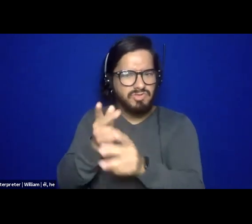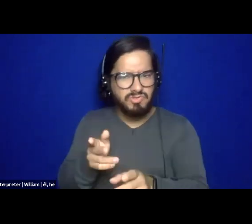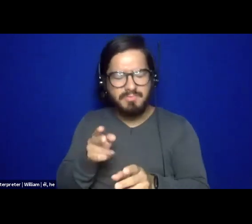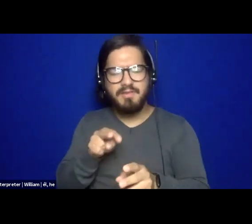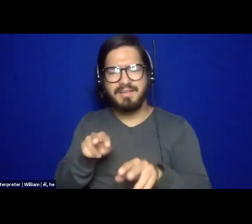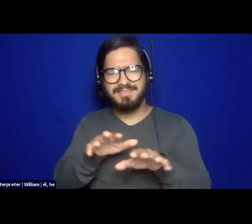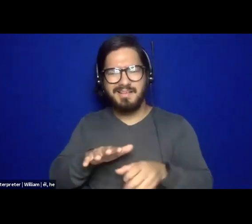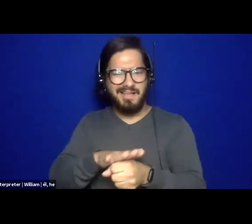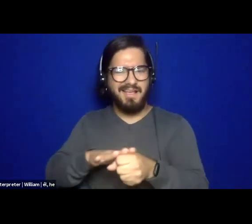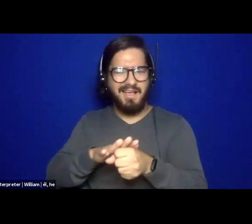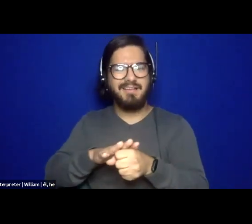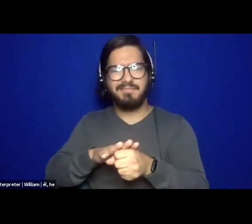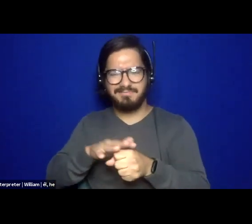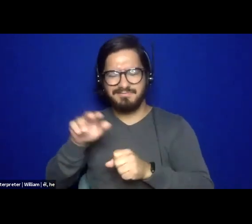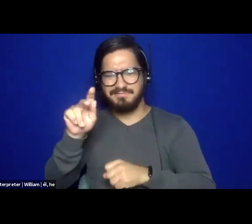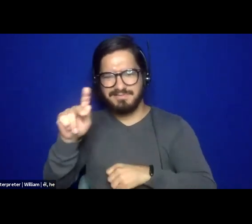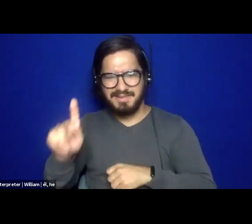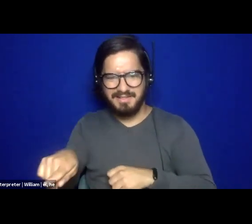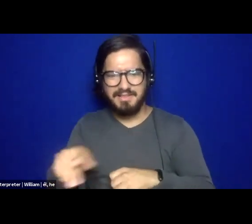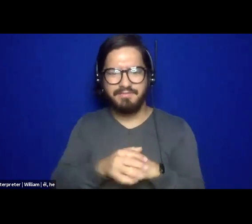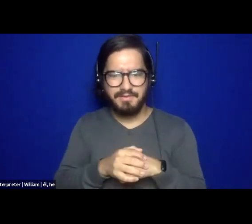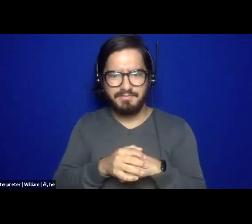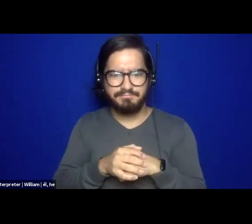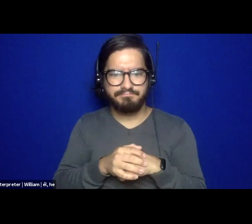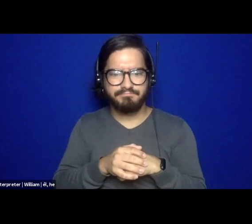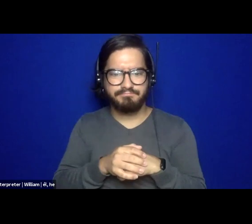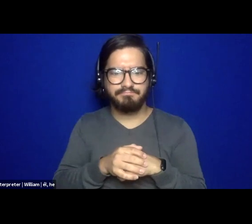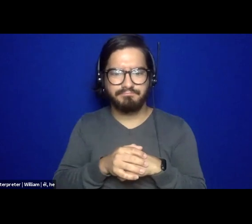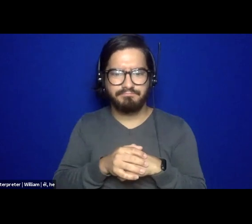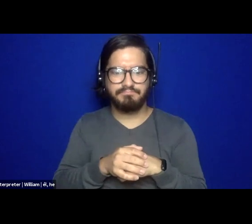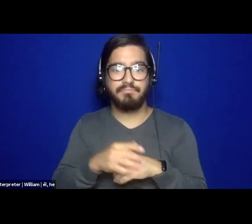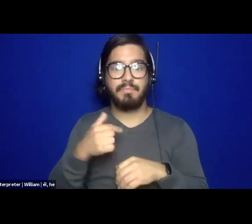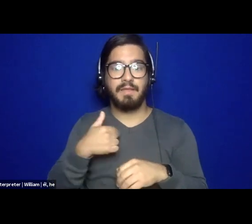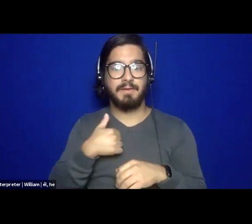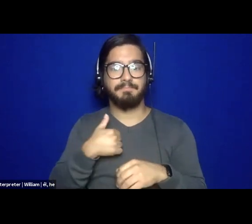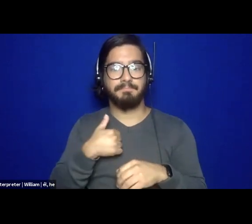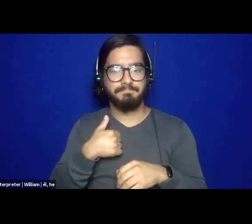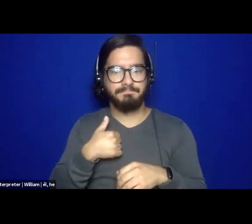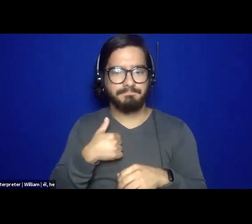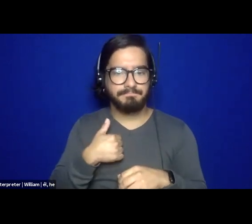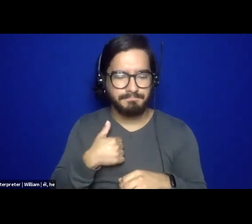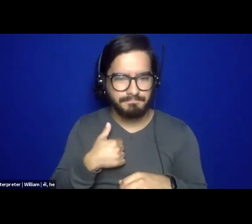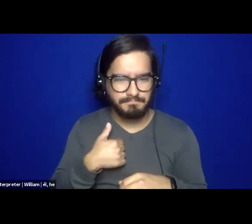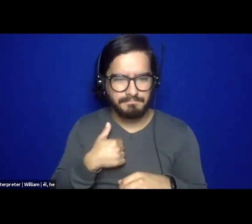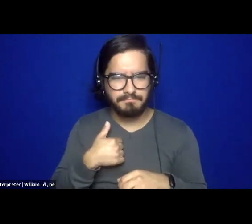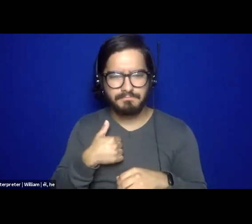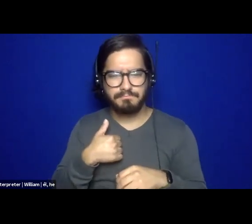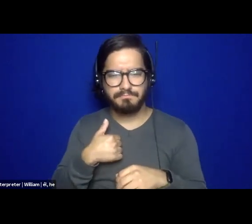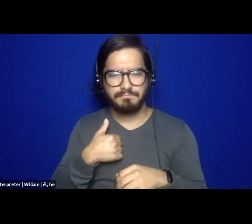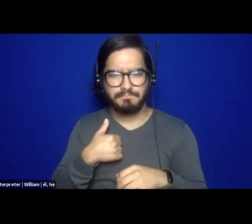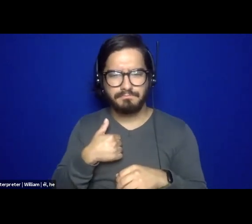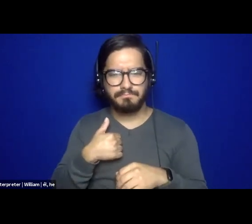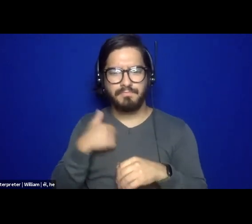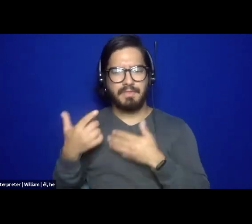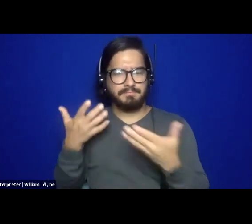Philadelphia. I've written a lot on mental health, especially around, like, self-care in various journals and